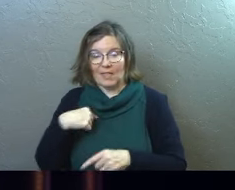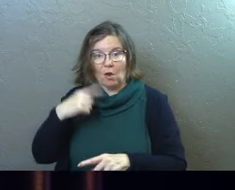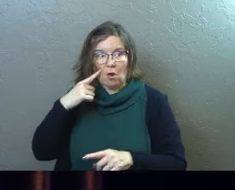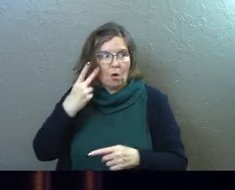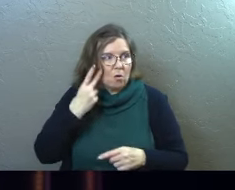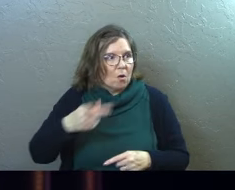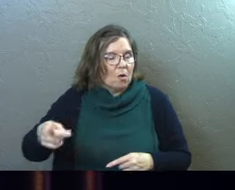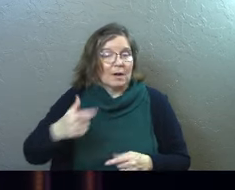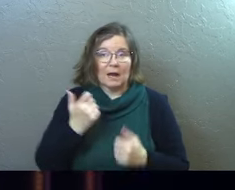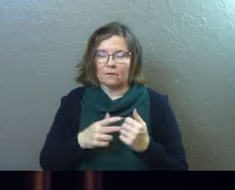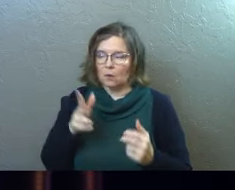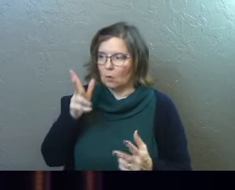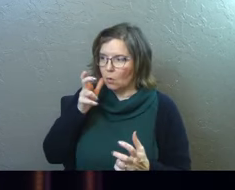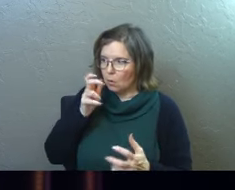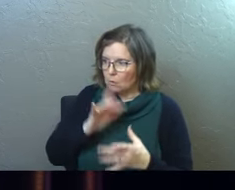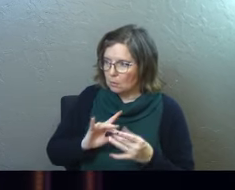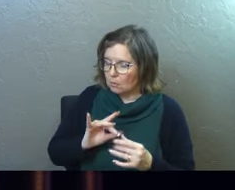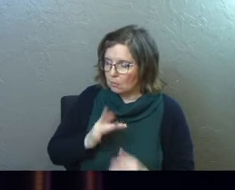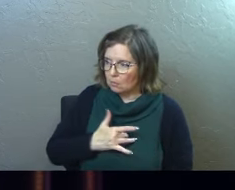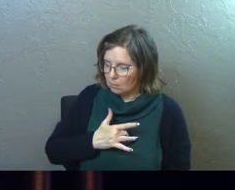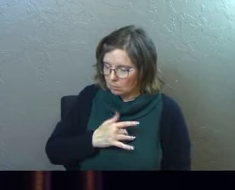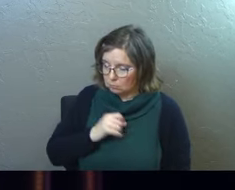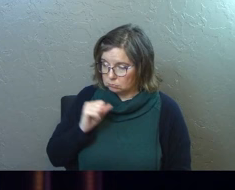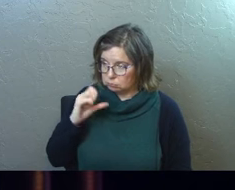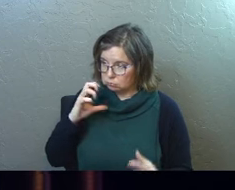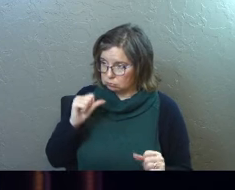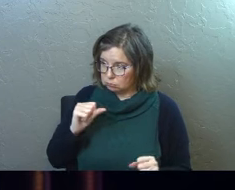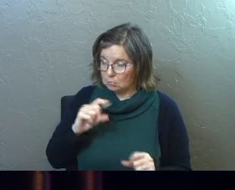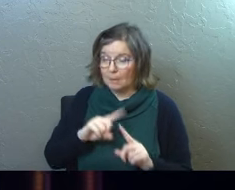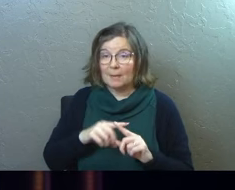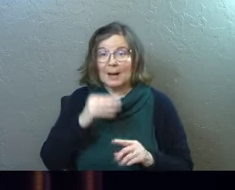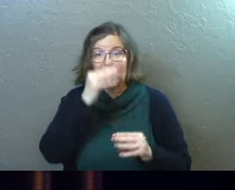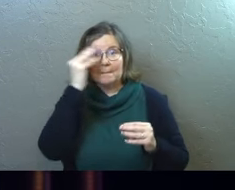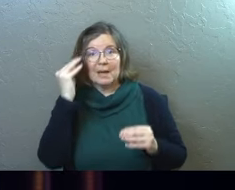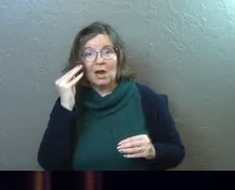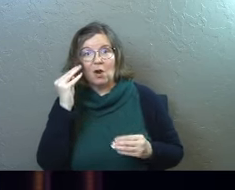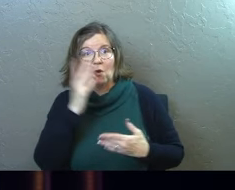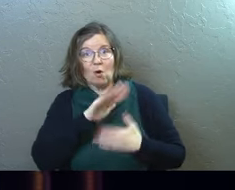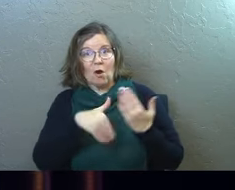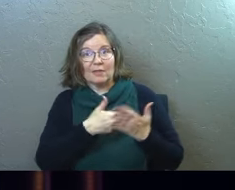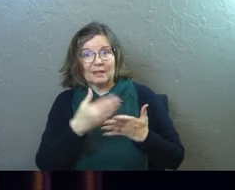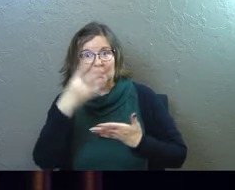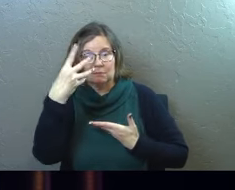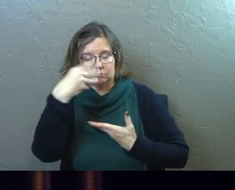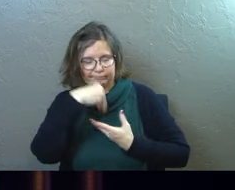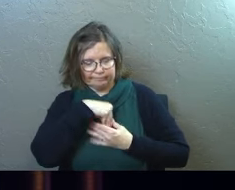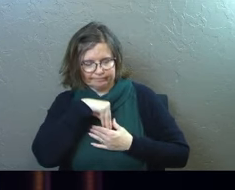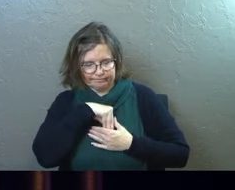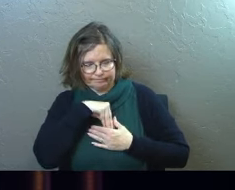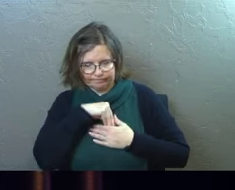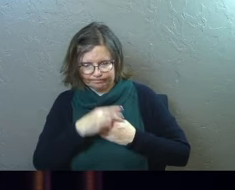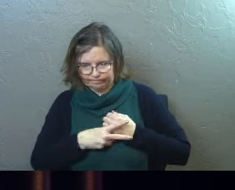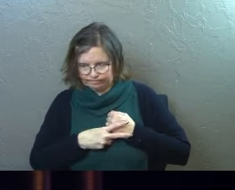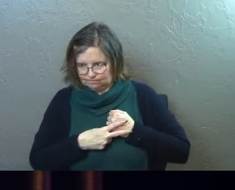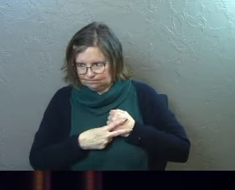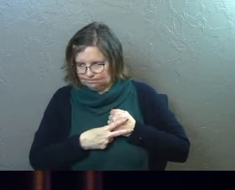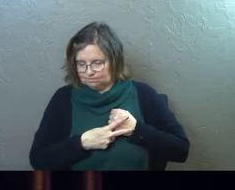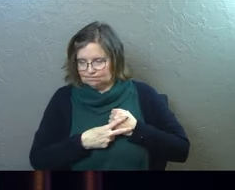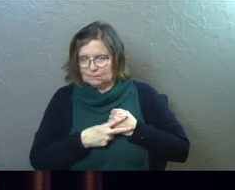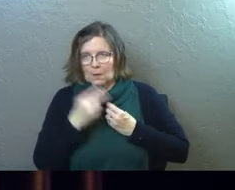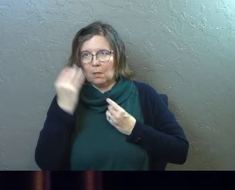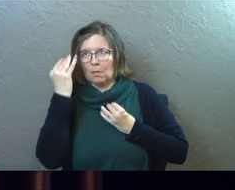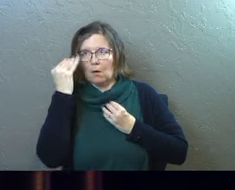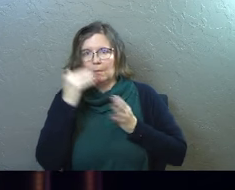they've heard. And all who heard the shepherd's story were astonished, but Mary kept all these things in her heart and she thought about them